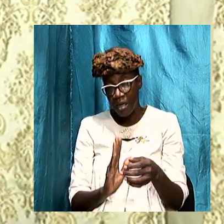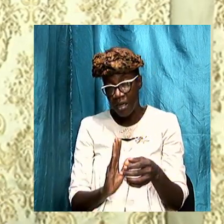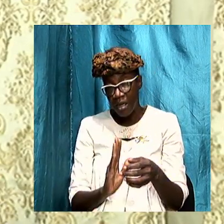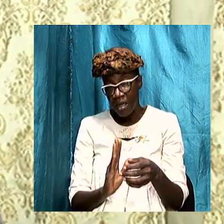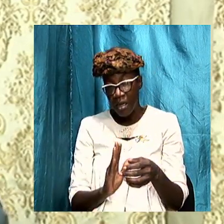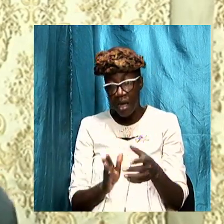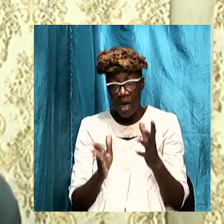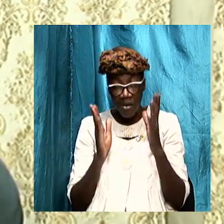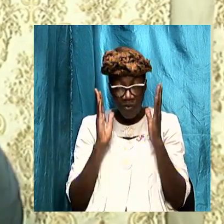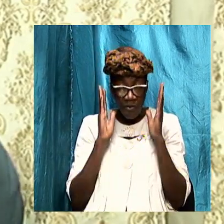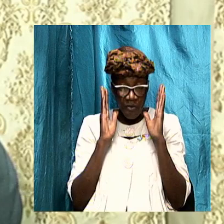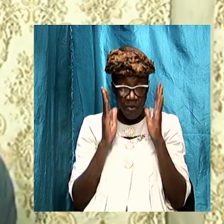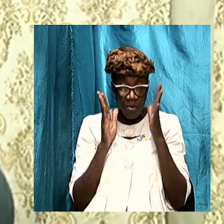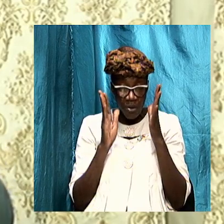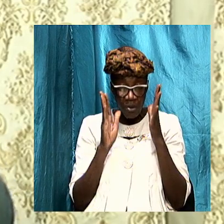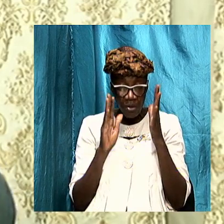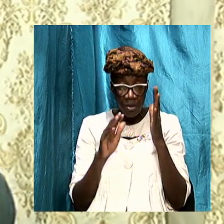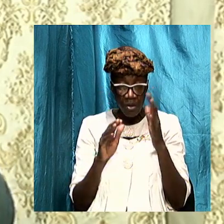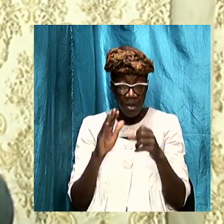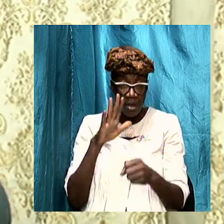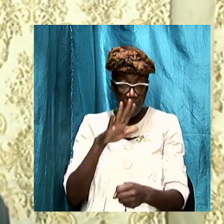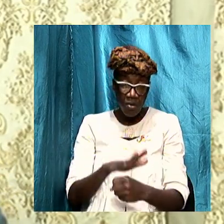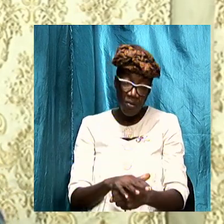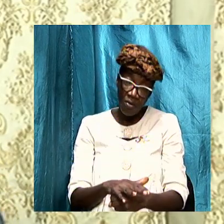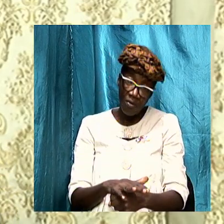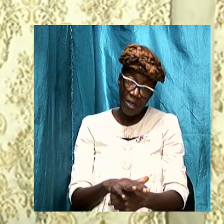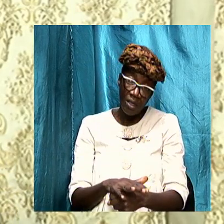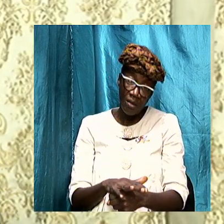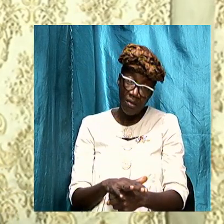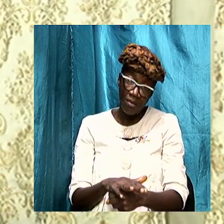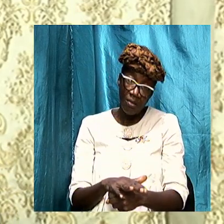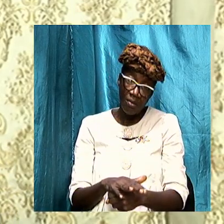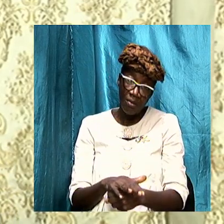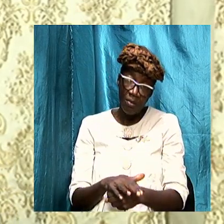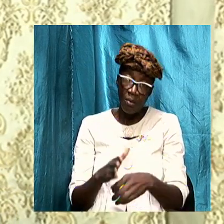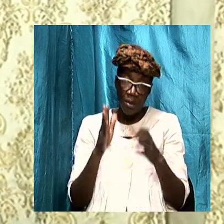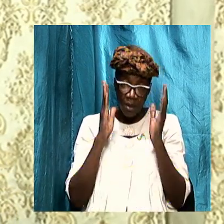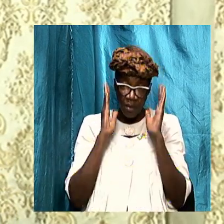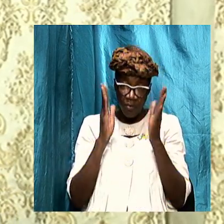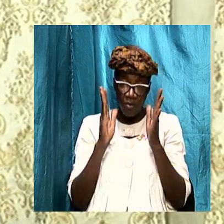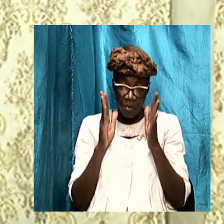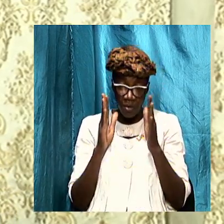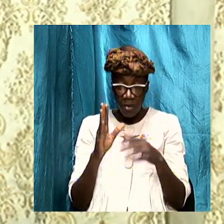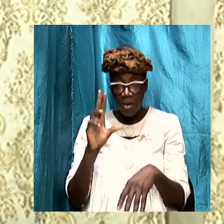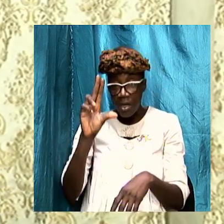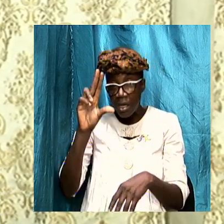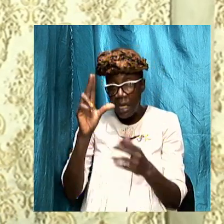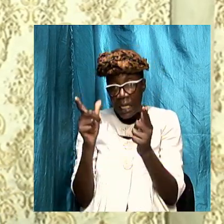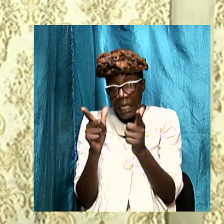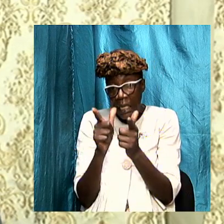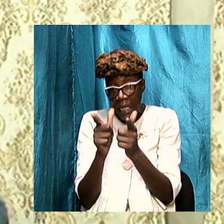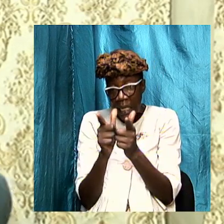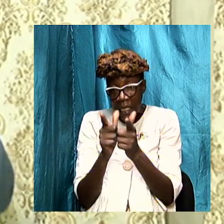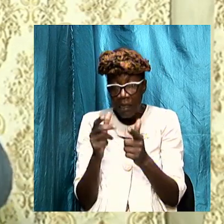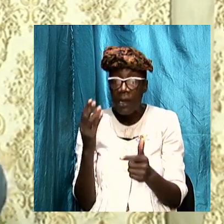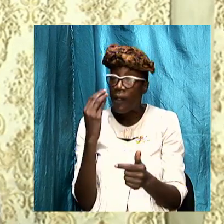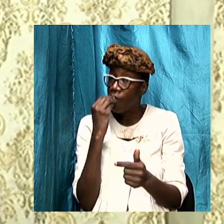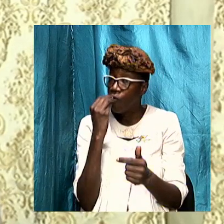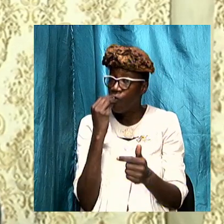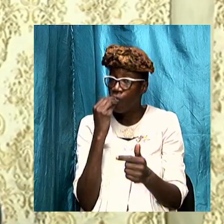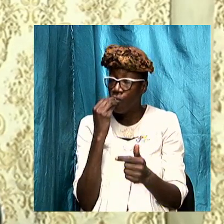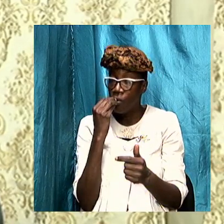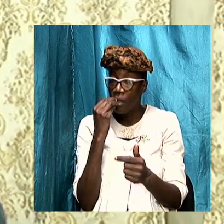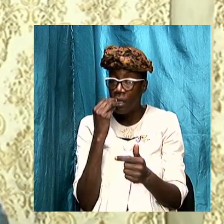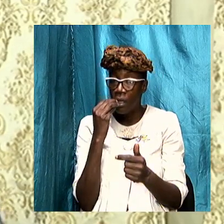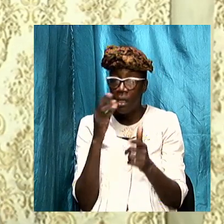focus on pandemic focus on shortage of food focus on high